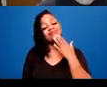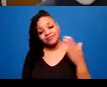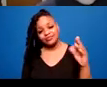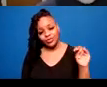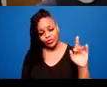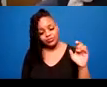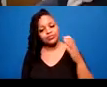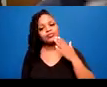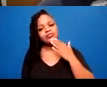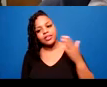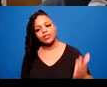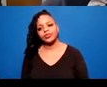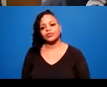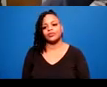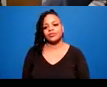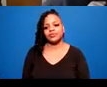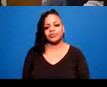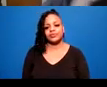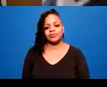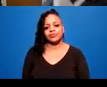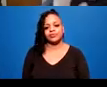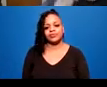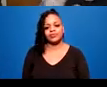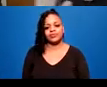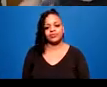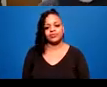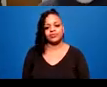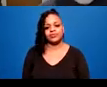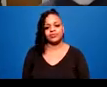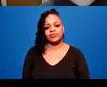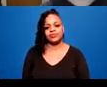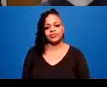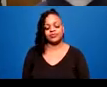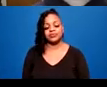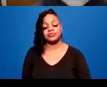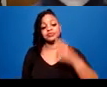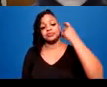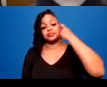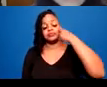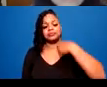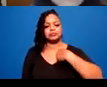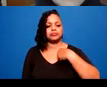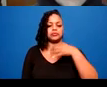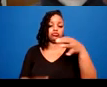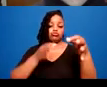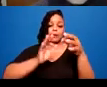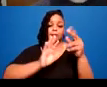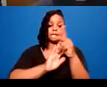So that was a description of the principles of trauma-informed care.